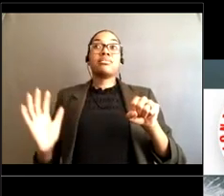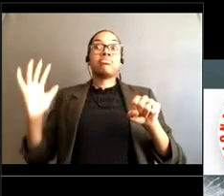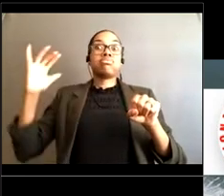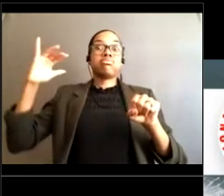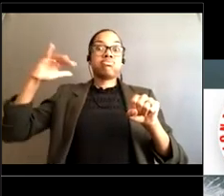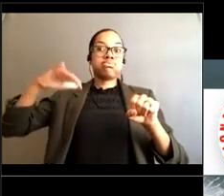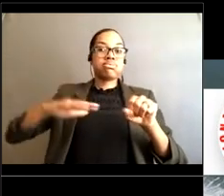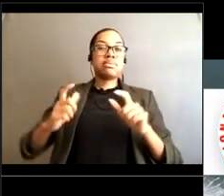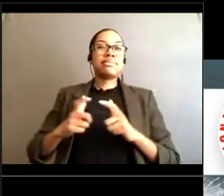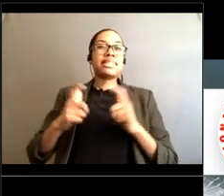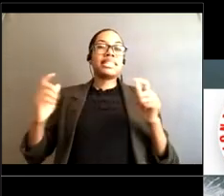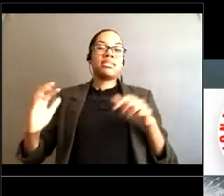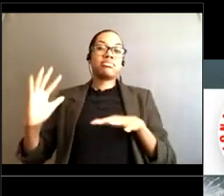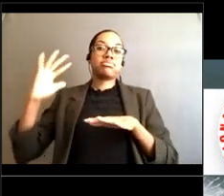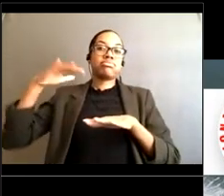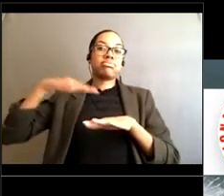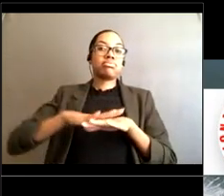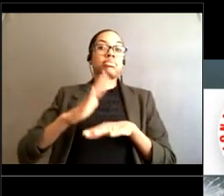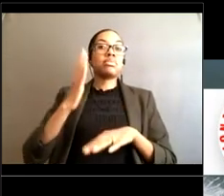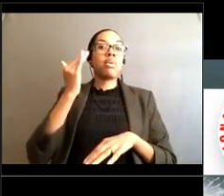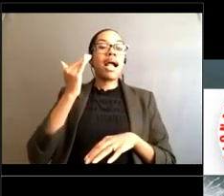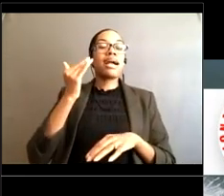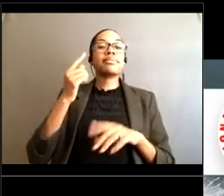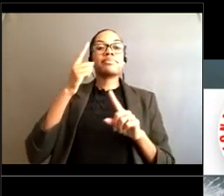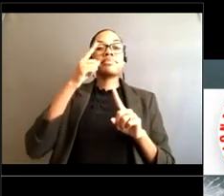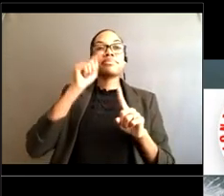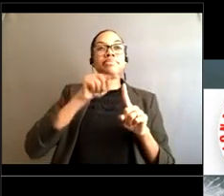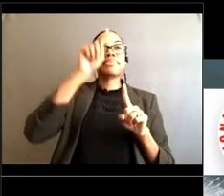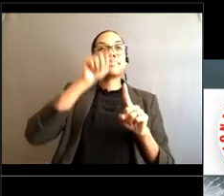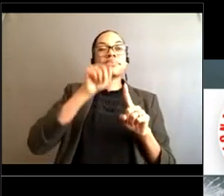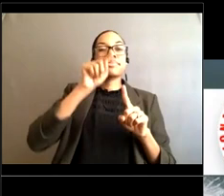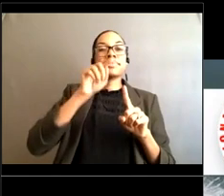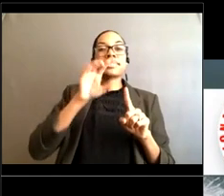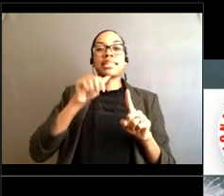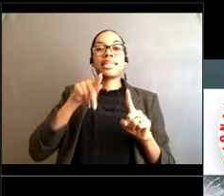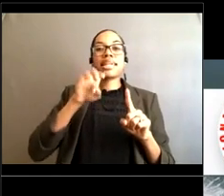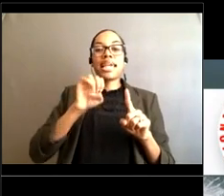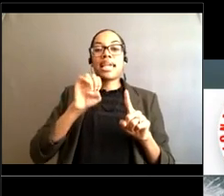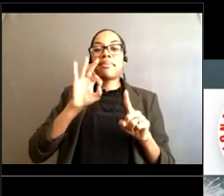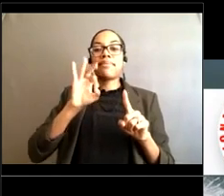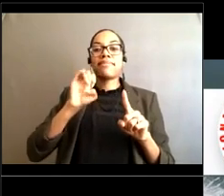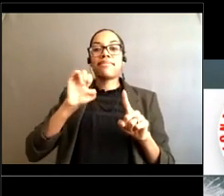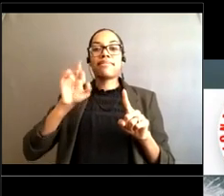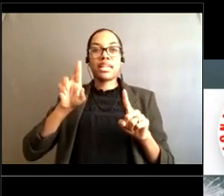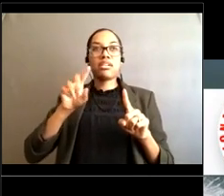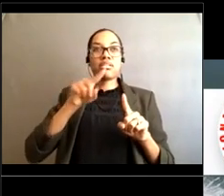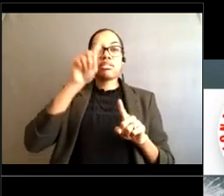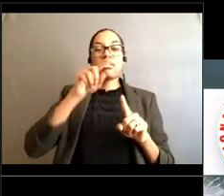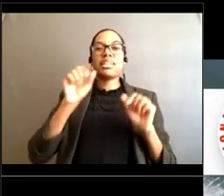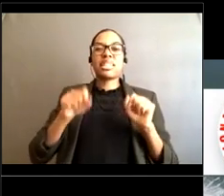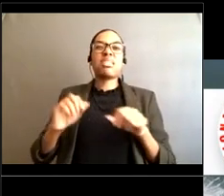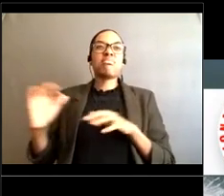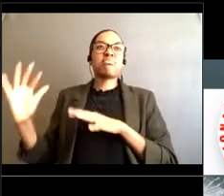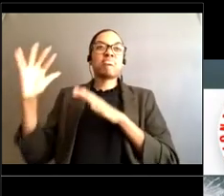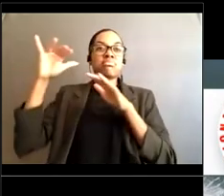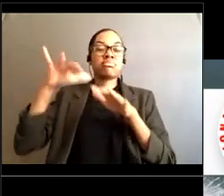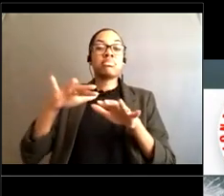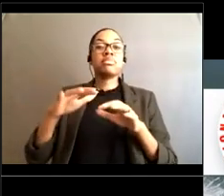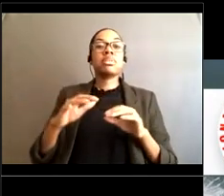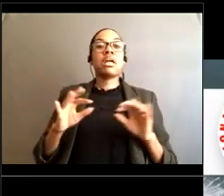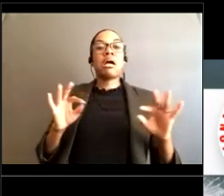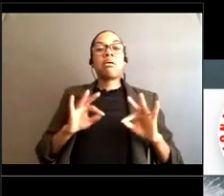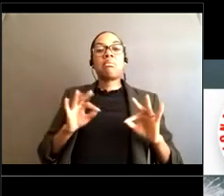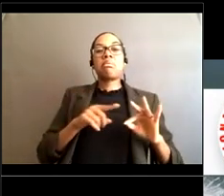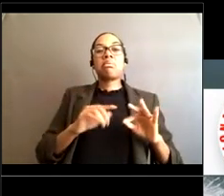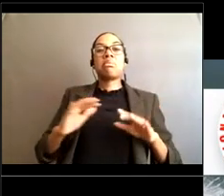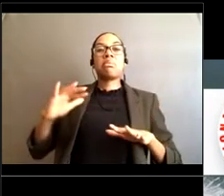areas north of cape fear than say the grand strand and farther south Doesn't mean you can't get big waves there, but where you get the the